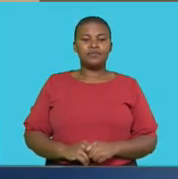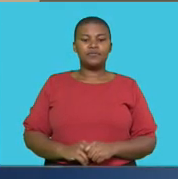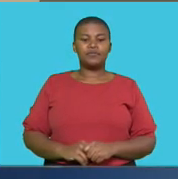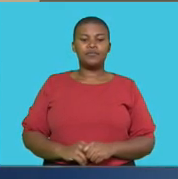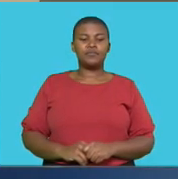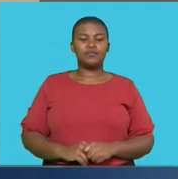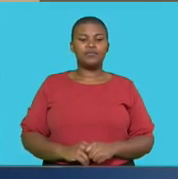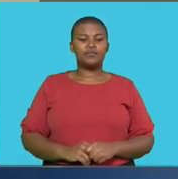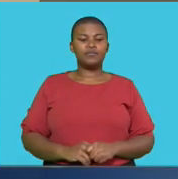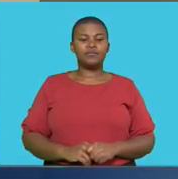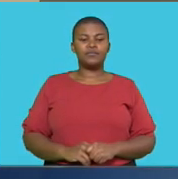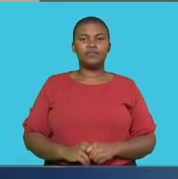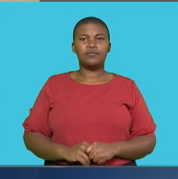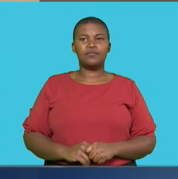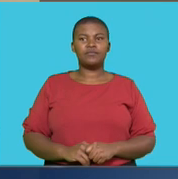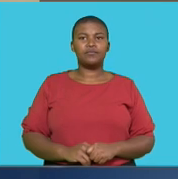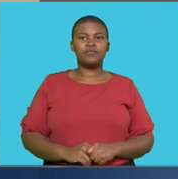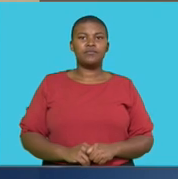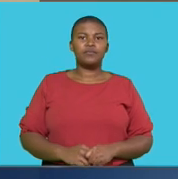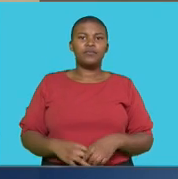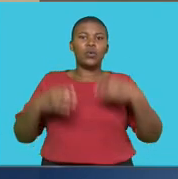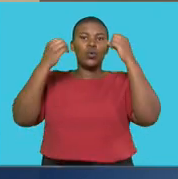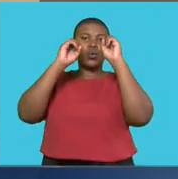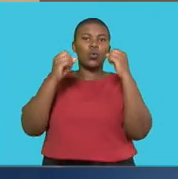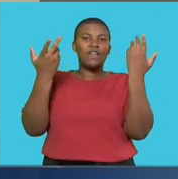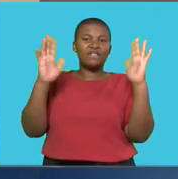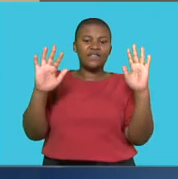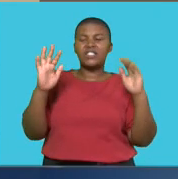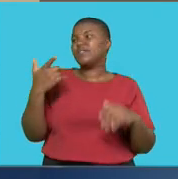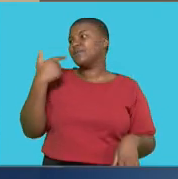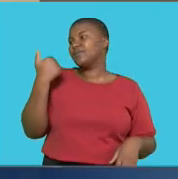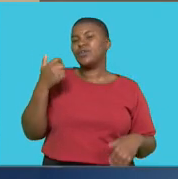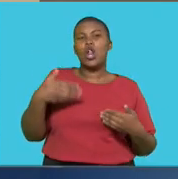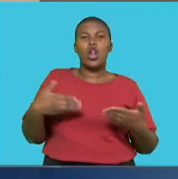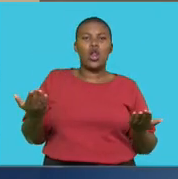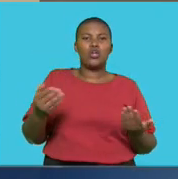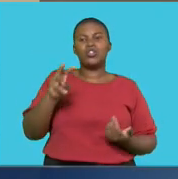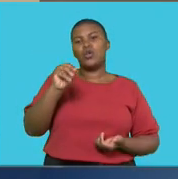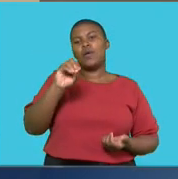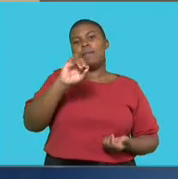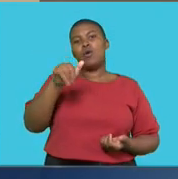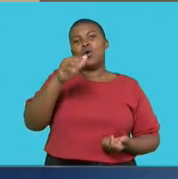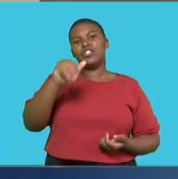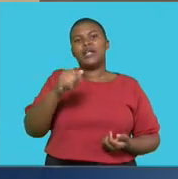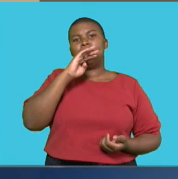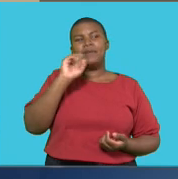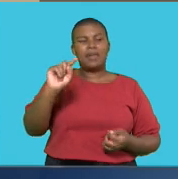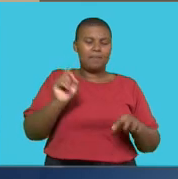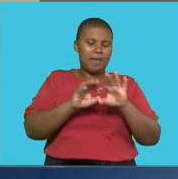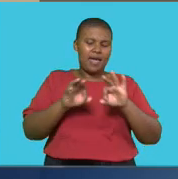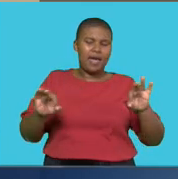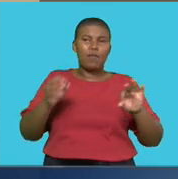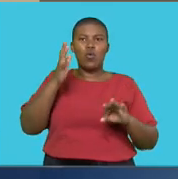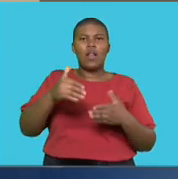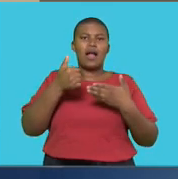Google recently launched Umoja, which is an undersea cable which will enable Africa to